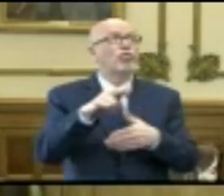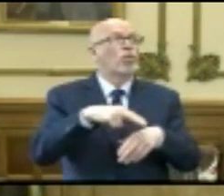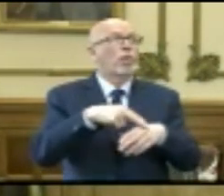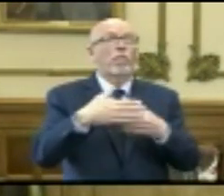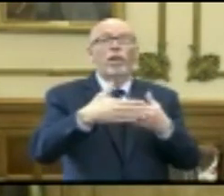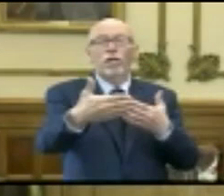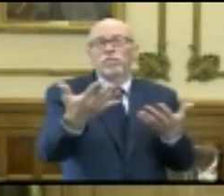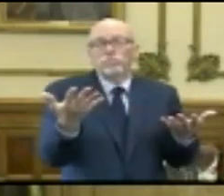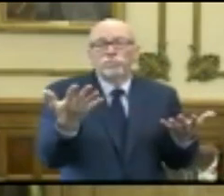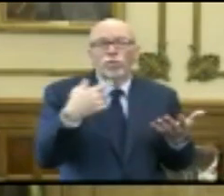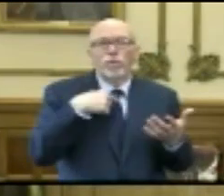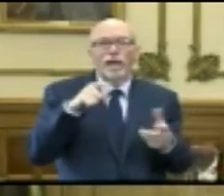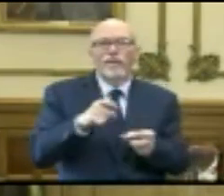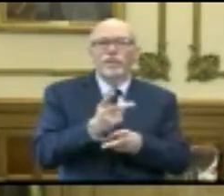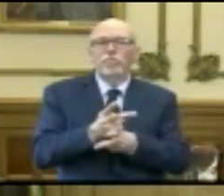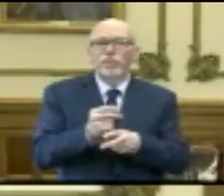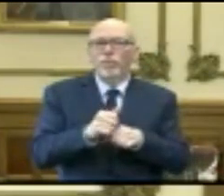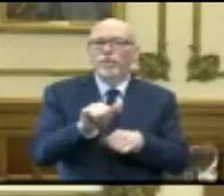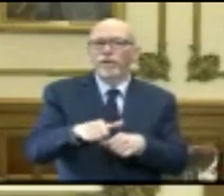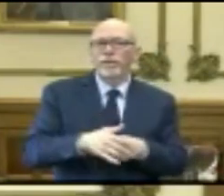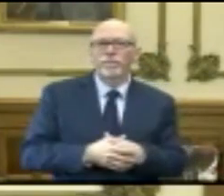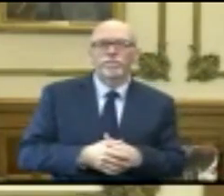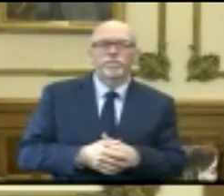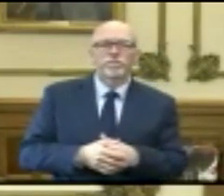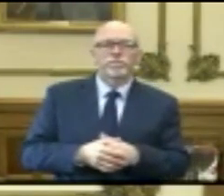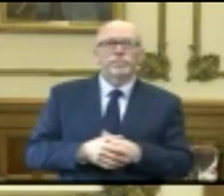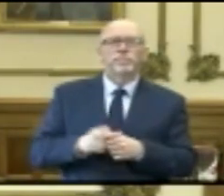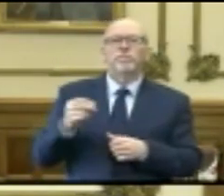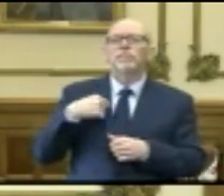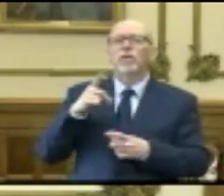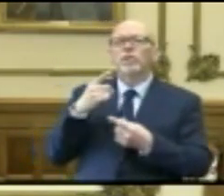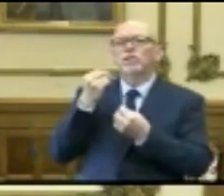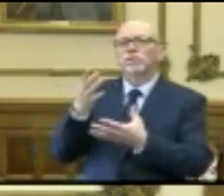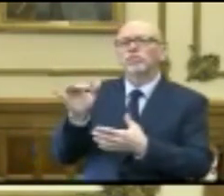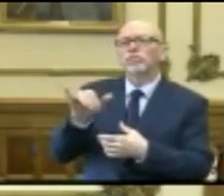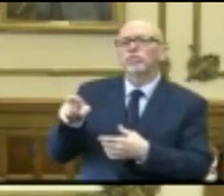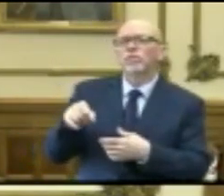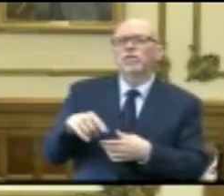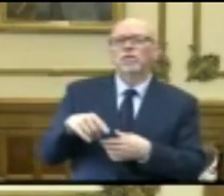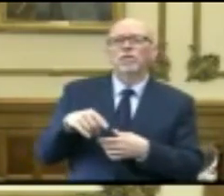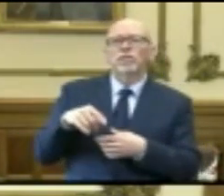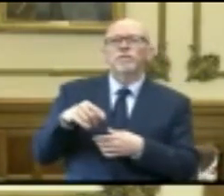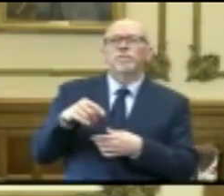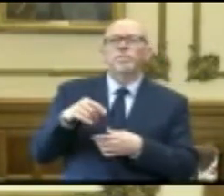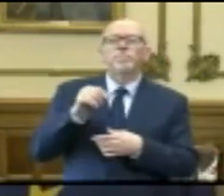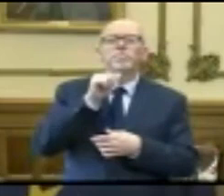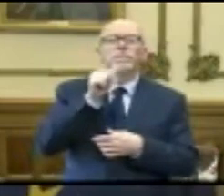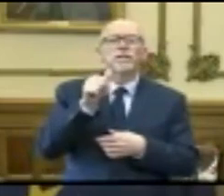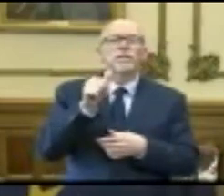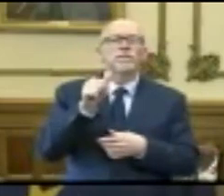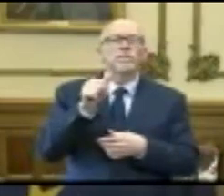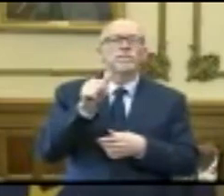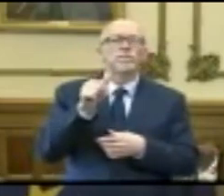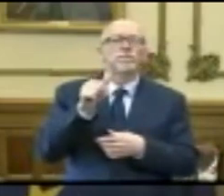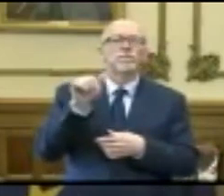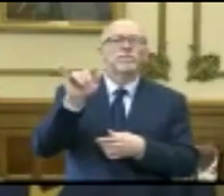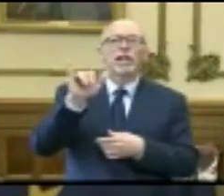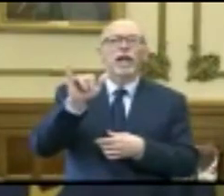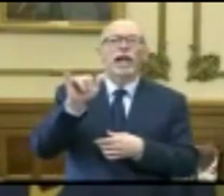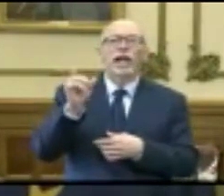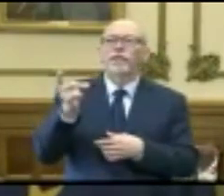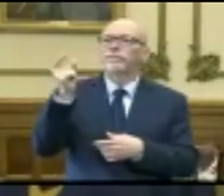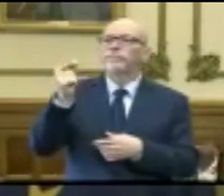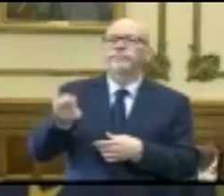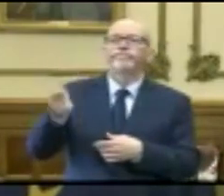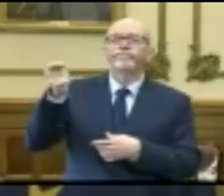that we just have to be very careful with. You know, I would say, Victoria, also that it won't be flipping a light switch on.